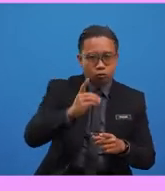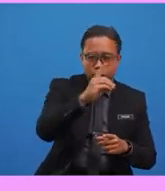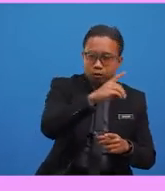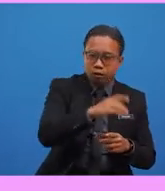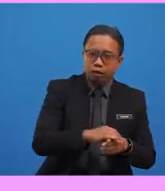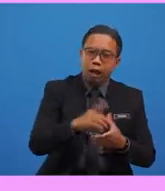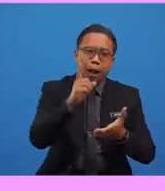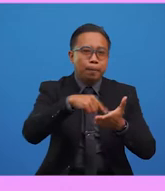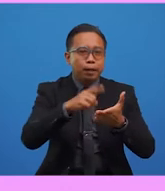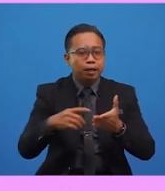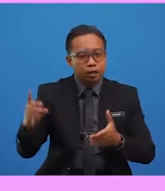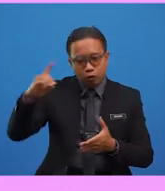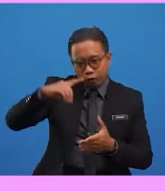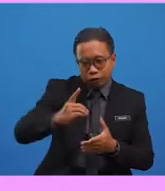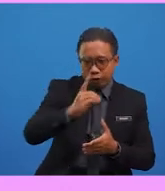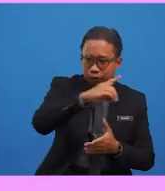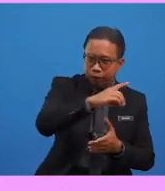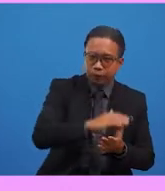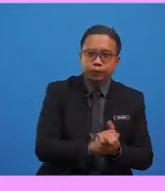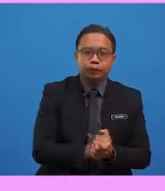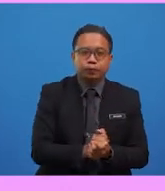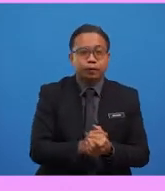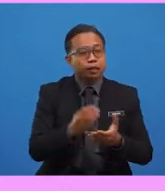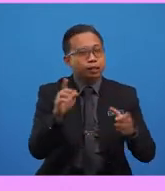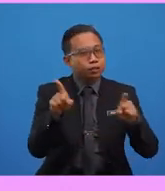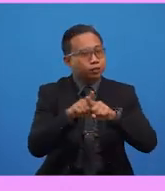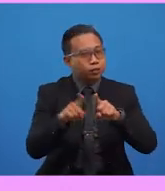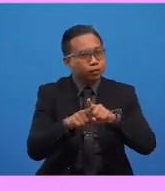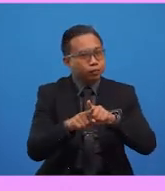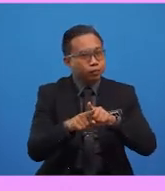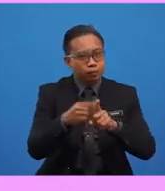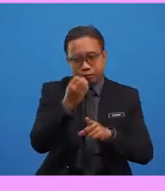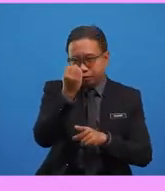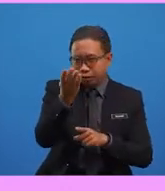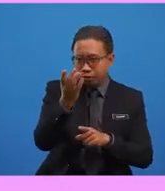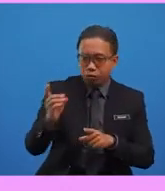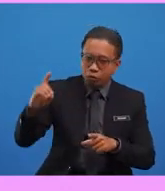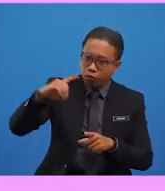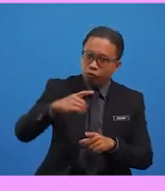So, this is the same effect as talking about dolphins in general.